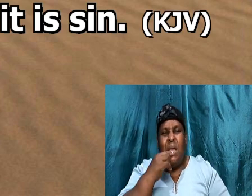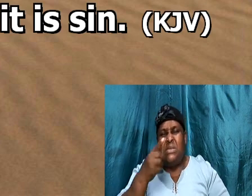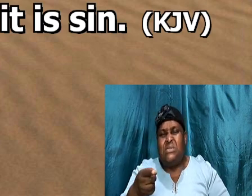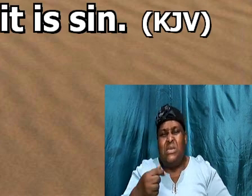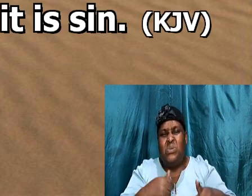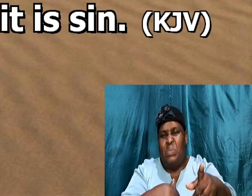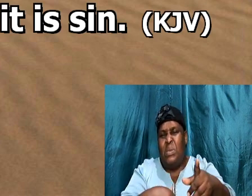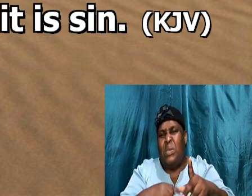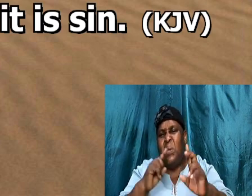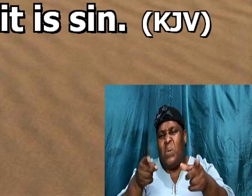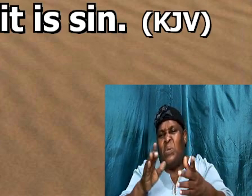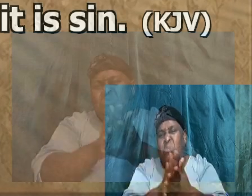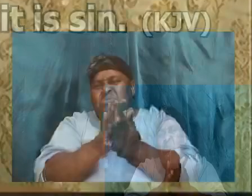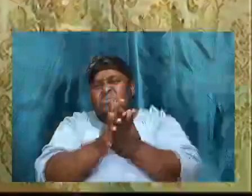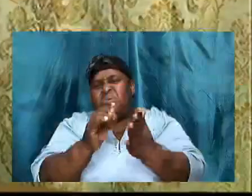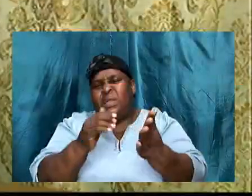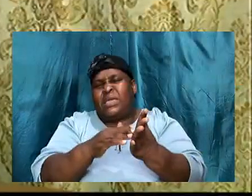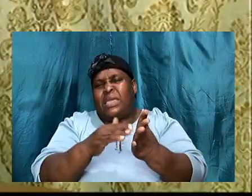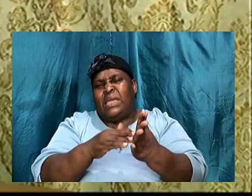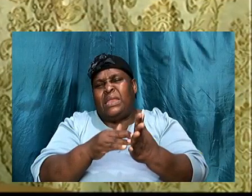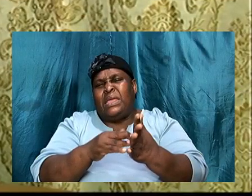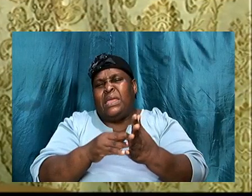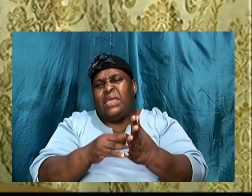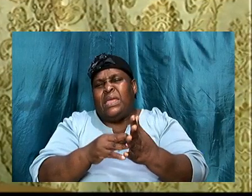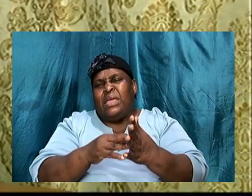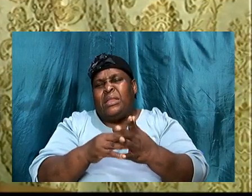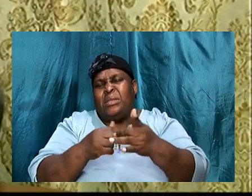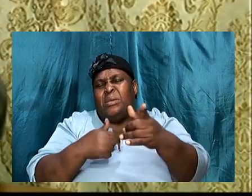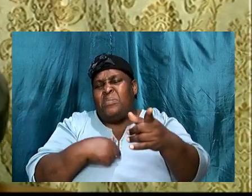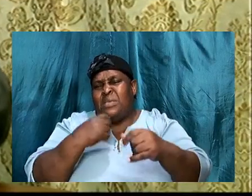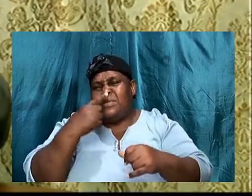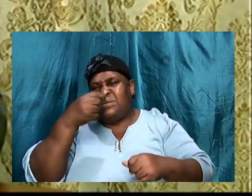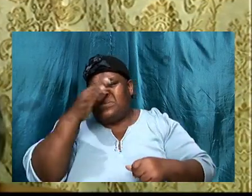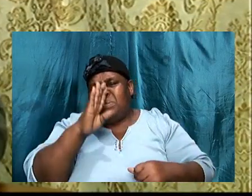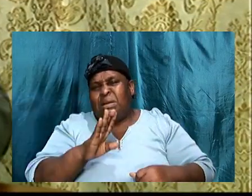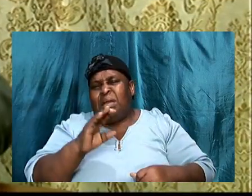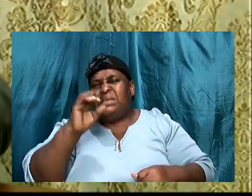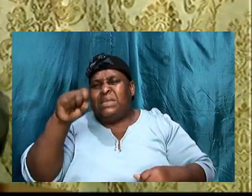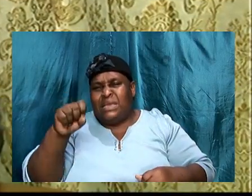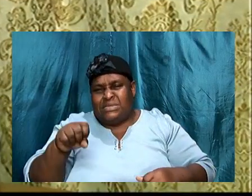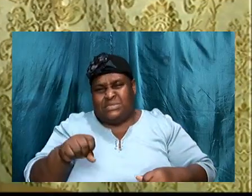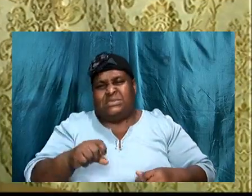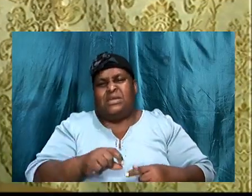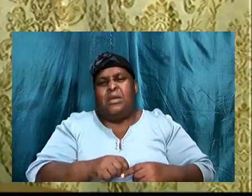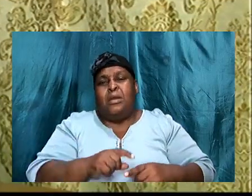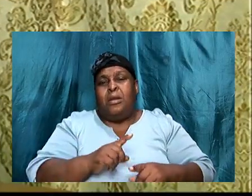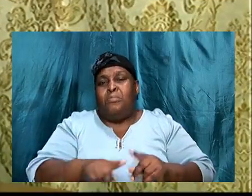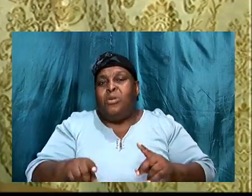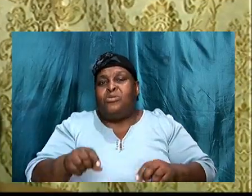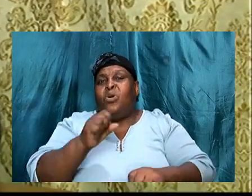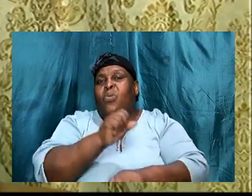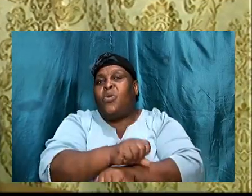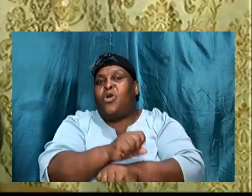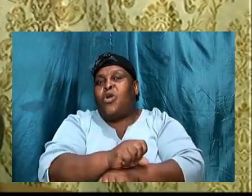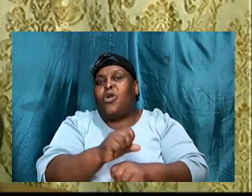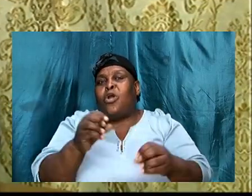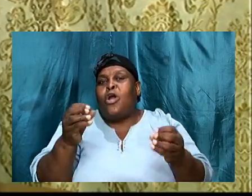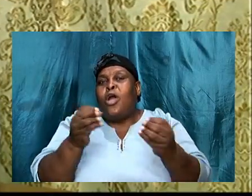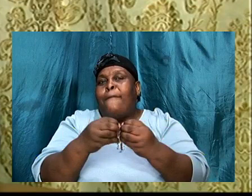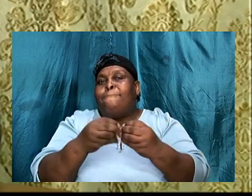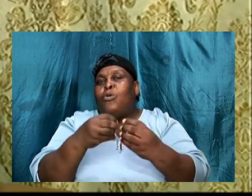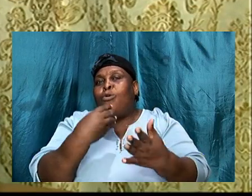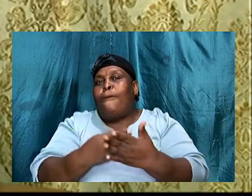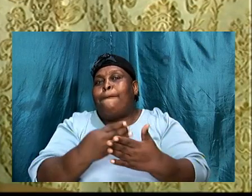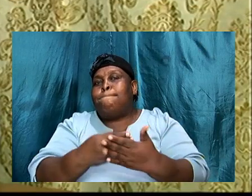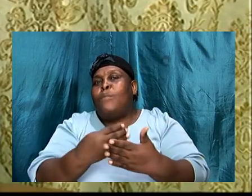going to God, say God, yes, but look here now, the grass is greener, on that side, I am